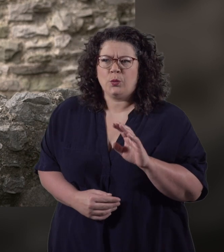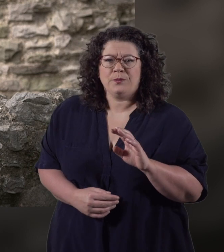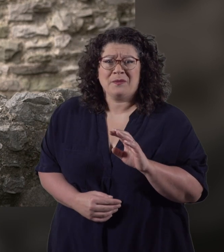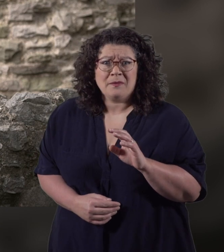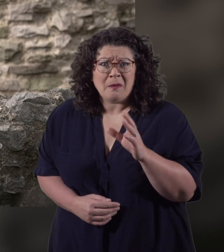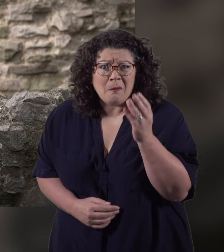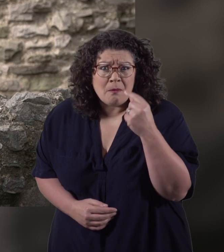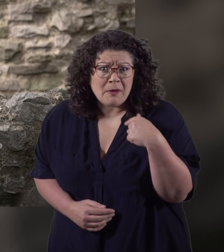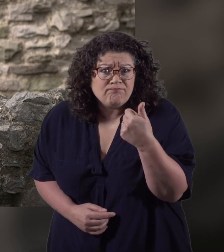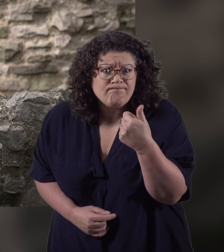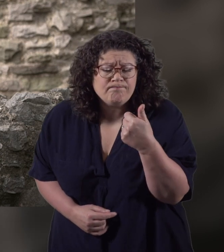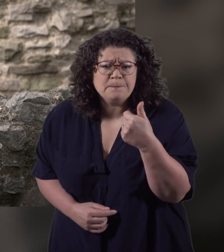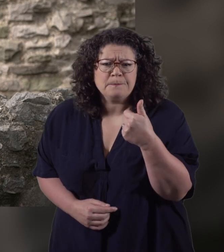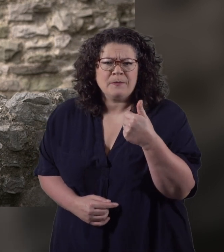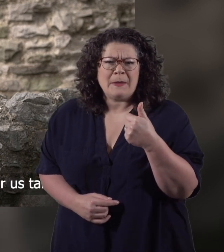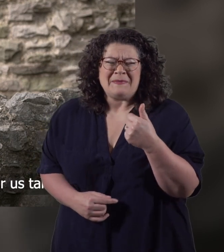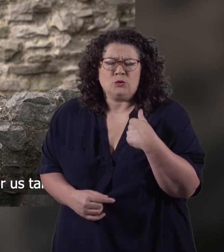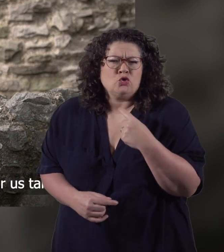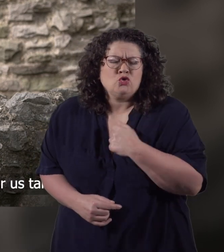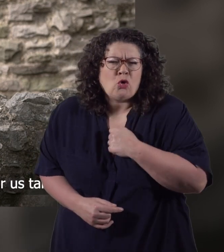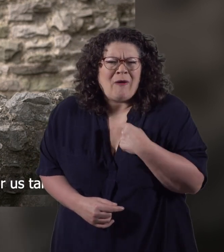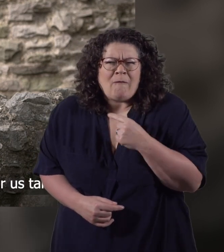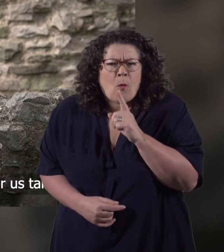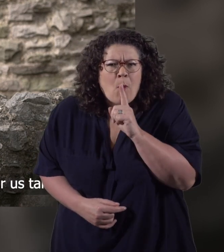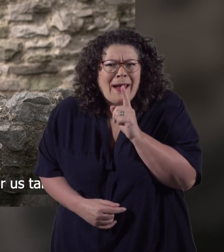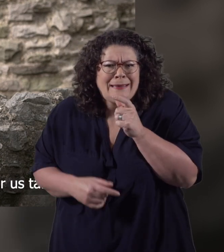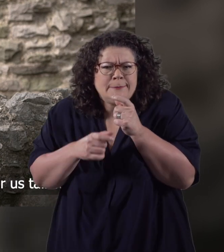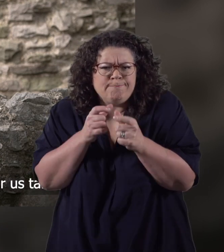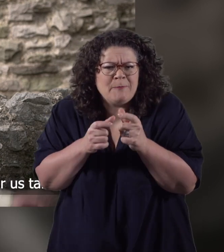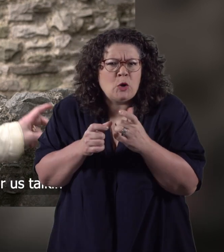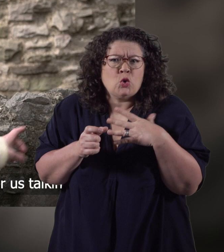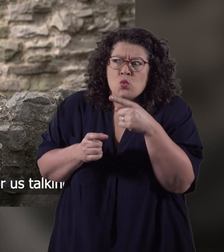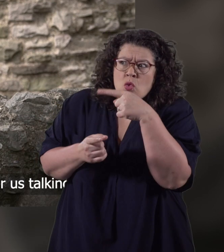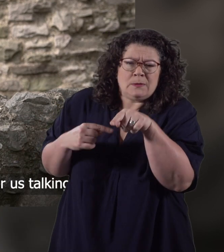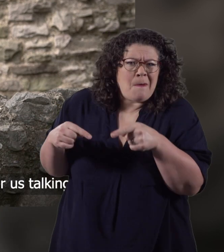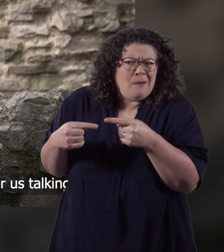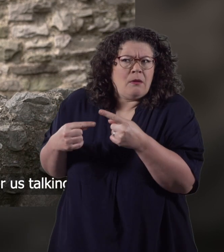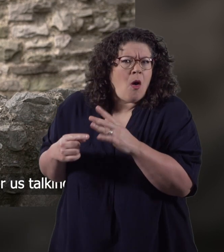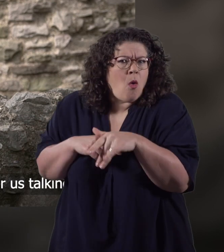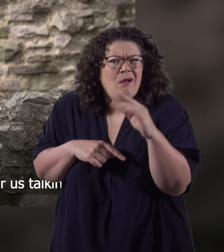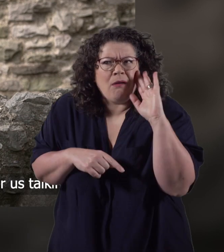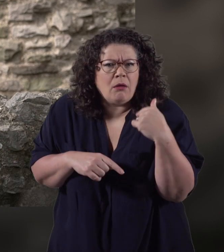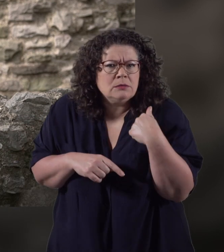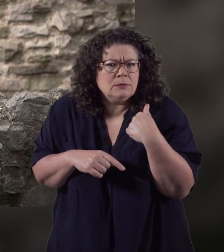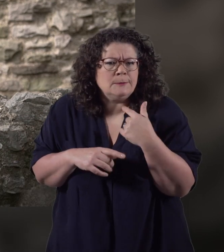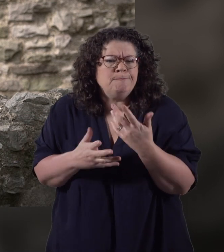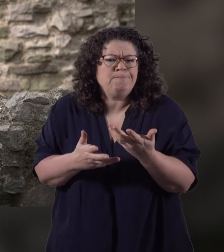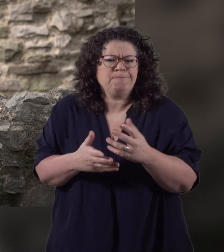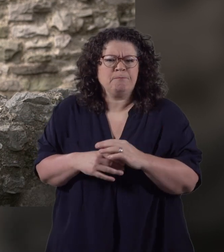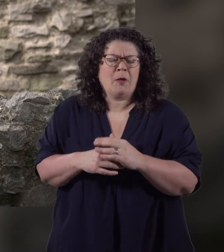Shemai. Hello, can you hear me? I'm sorry if I'm a bit quiet. I just don't want the guards to overhear us talking.